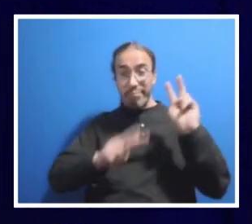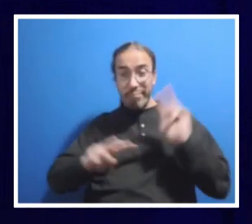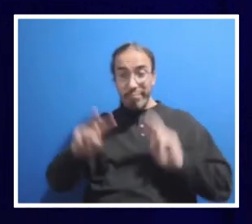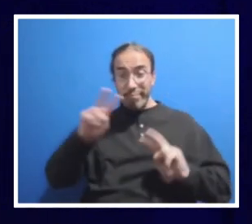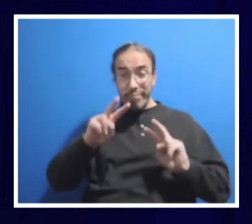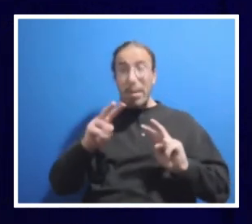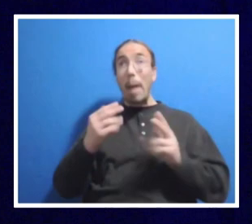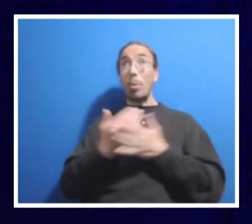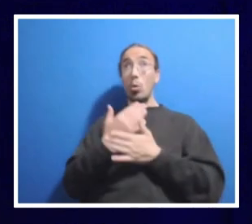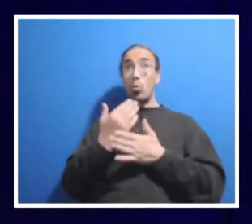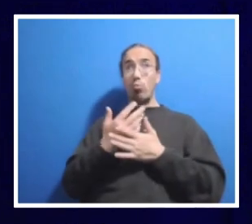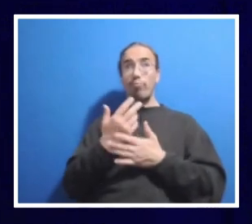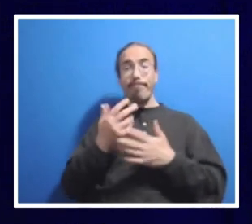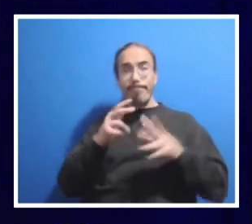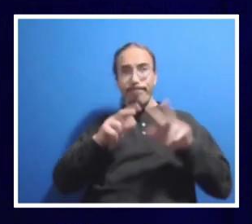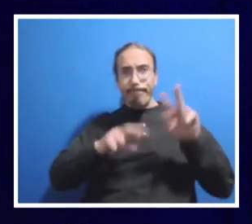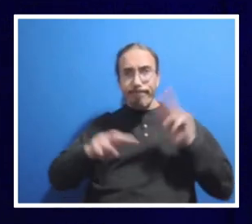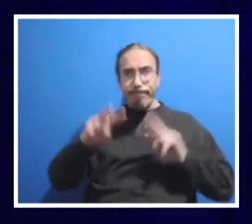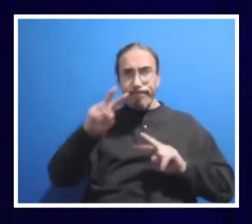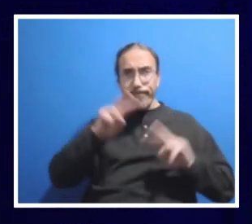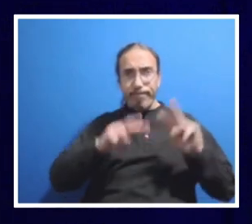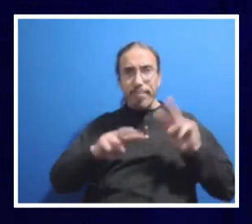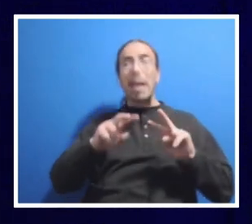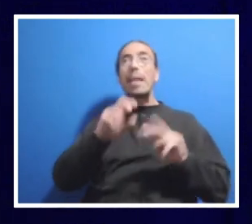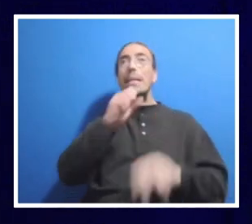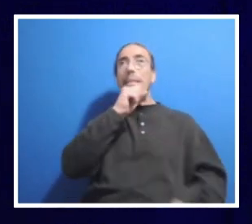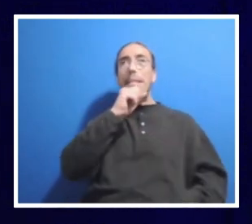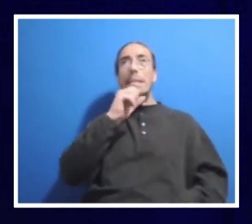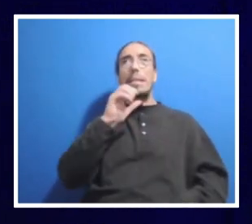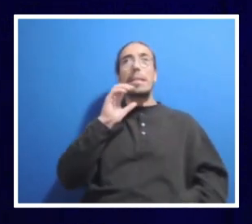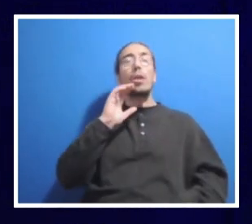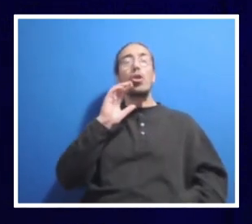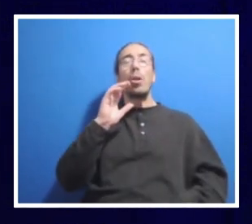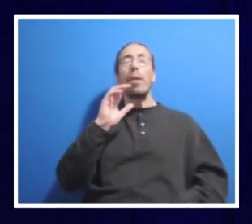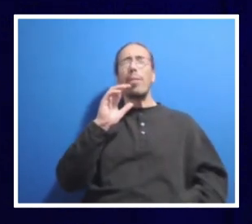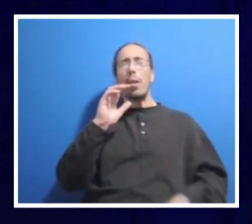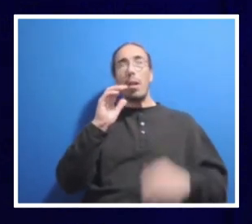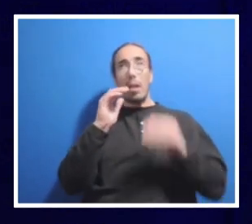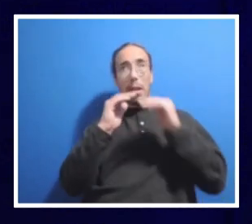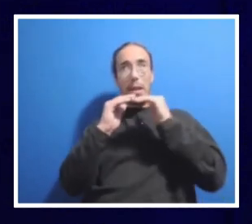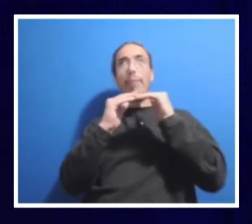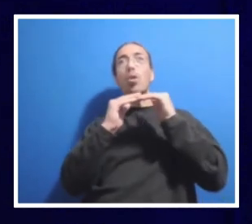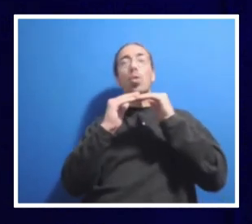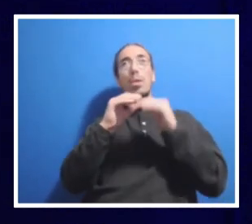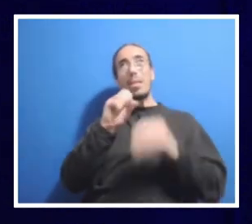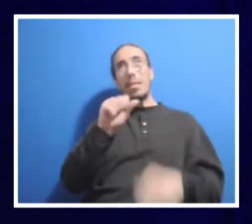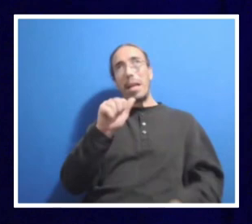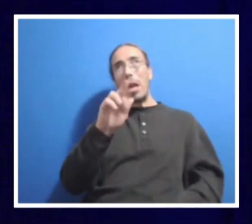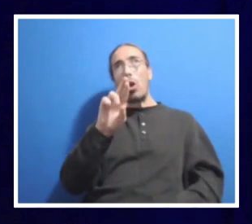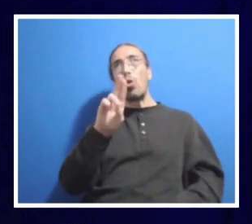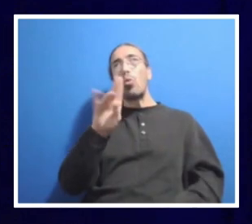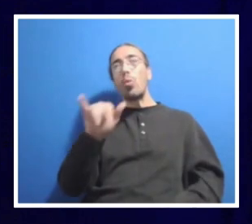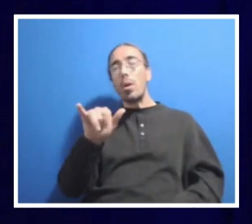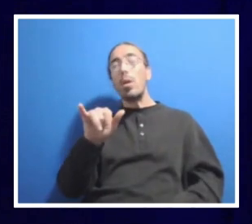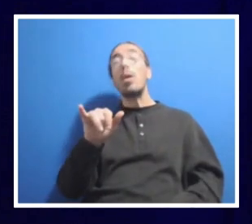at the senior level salaries, I discovered an equity issue that